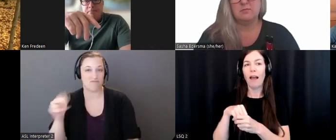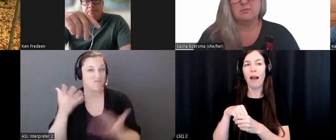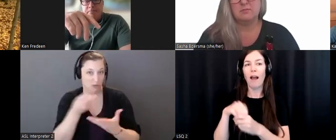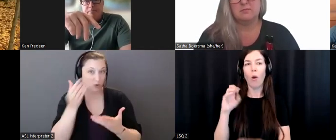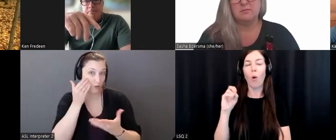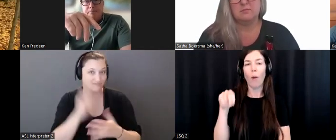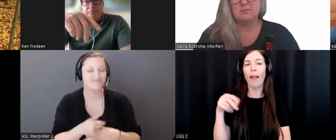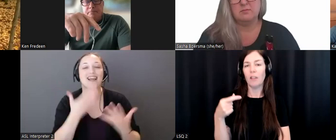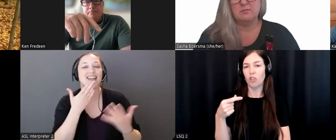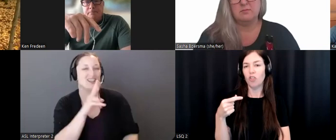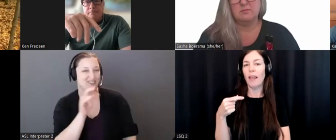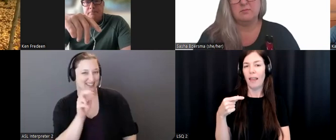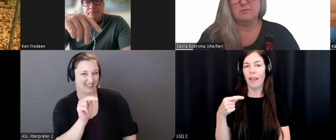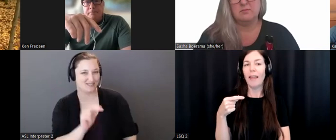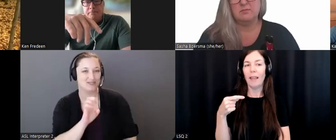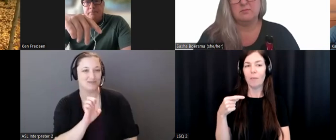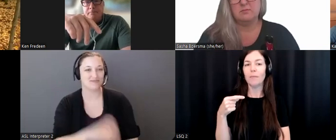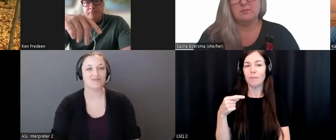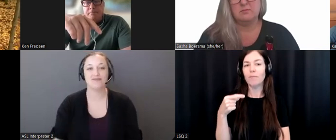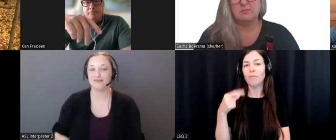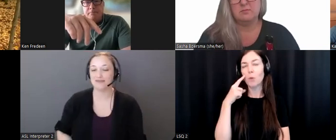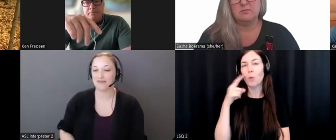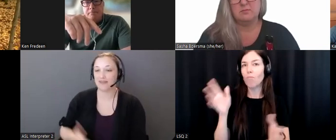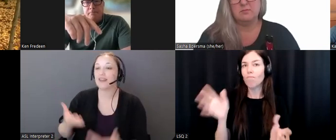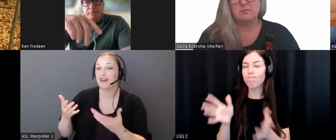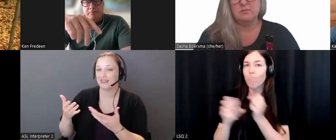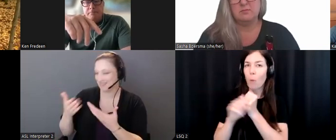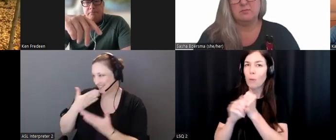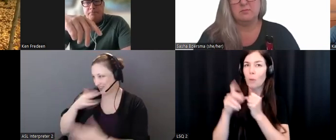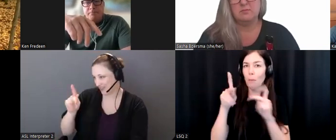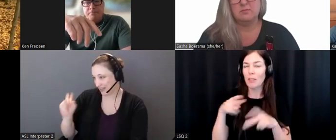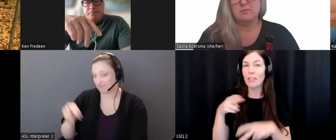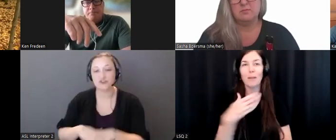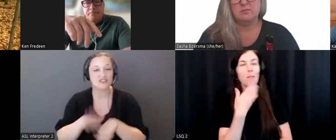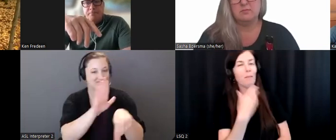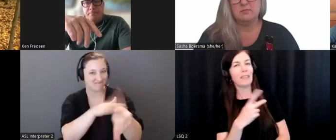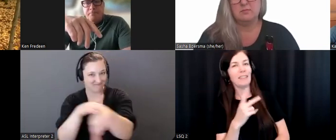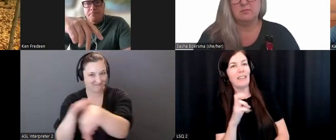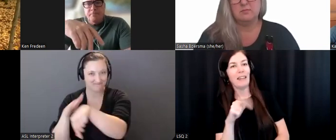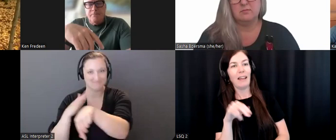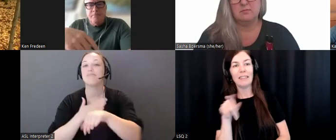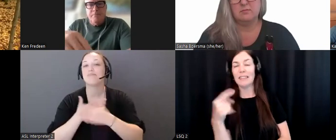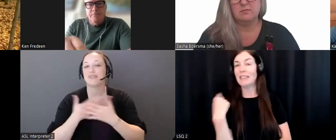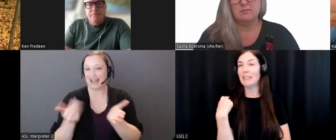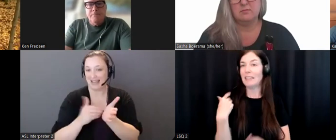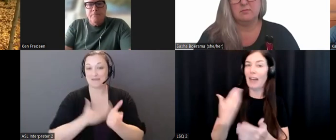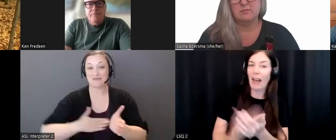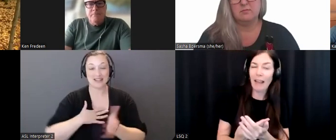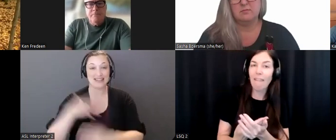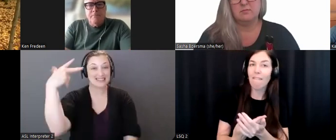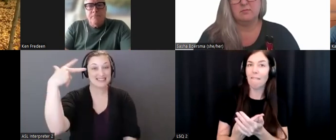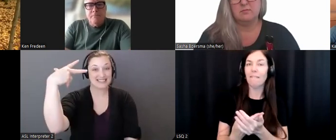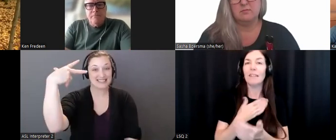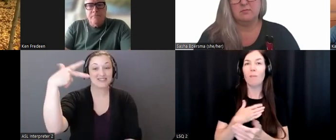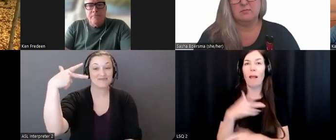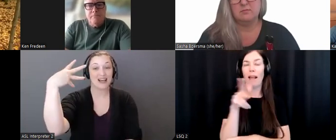Thank you, Ken. And just briefly for new guests coming in, a reminder to please go off camera and to mute your